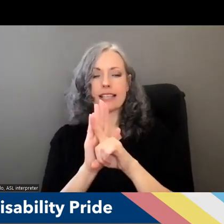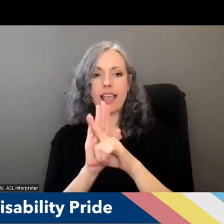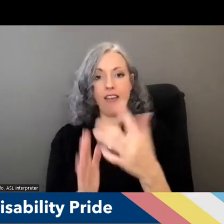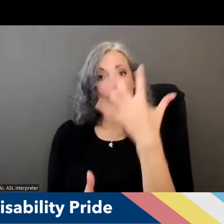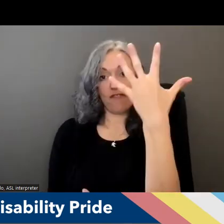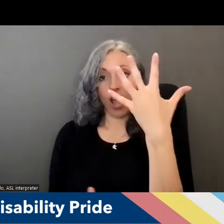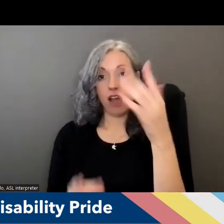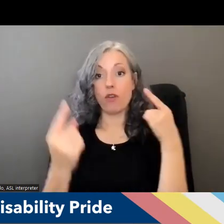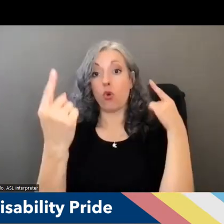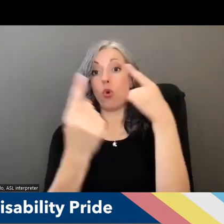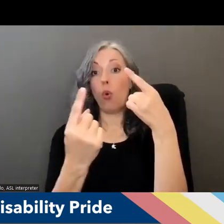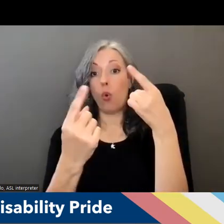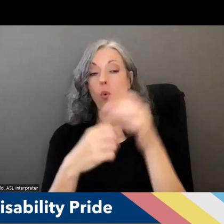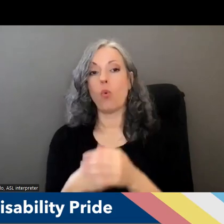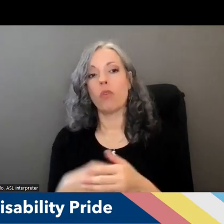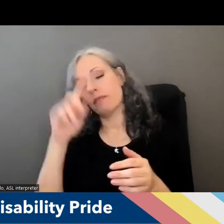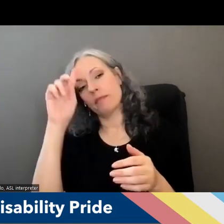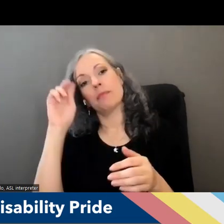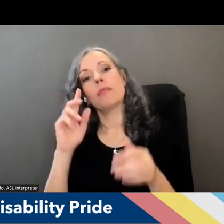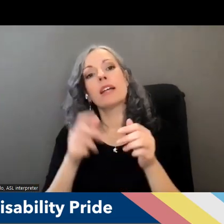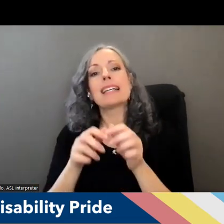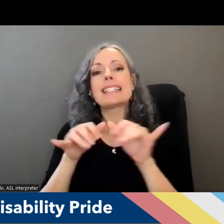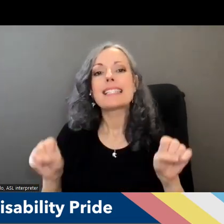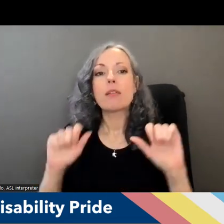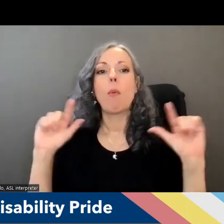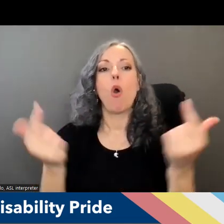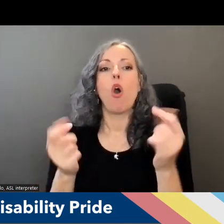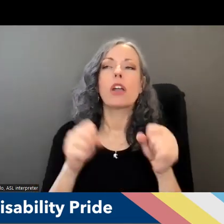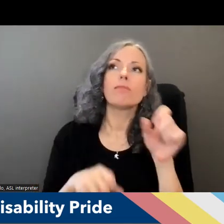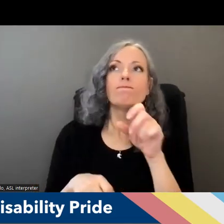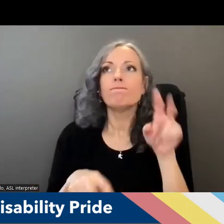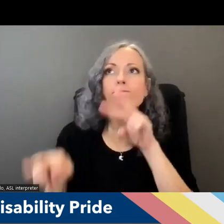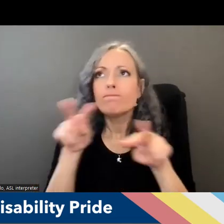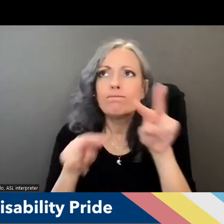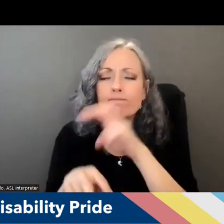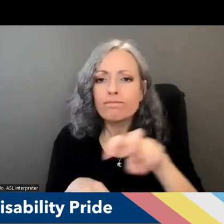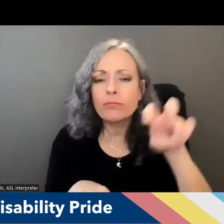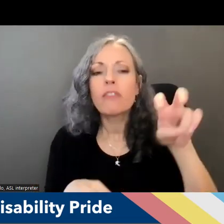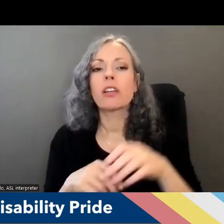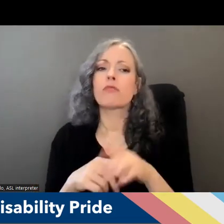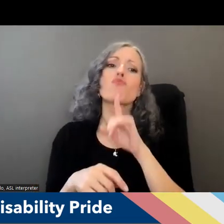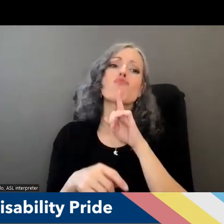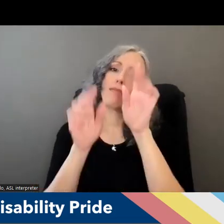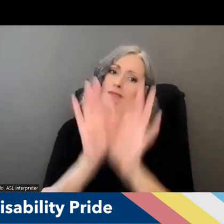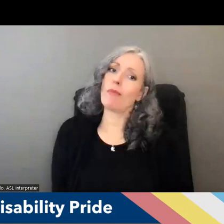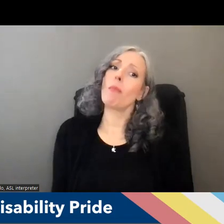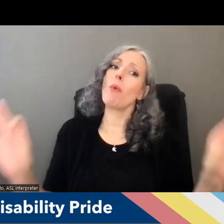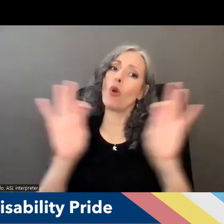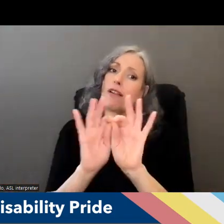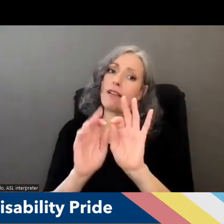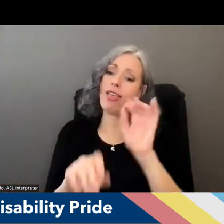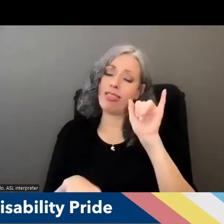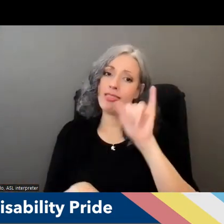a system that all californians can easily navigate so navigation is key that is the first step